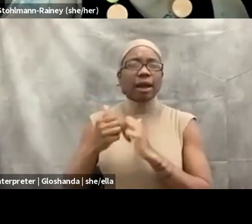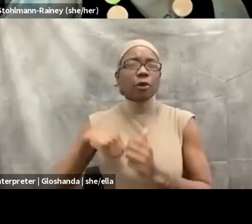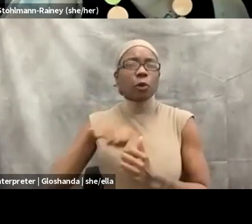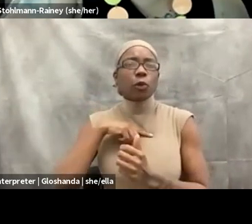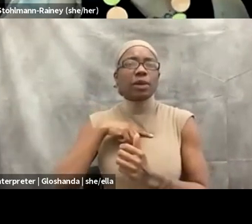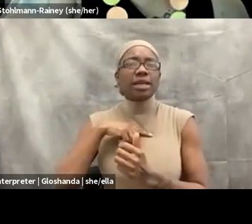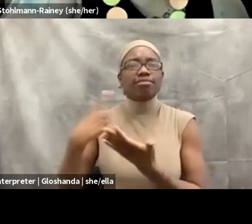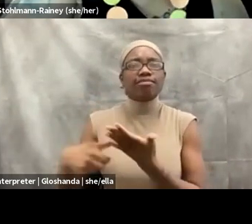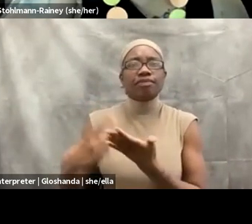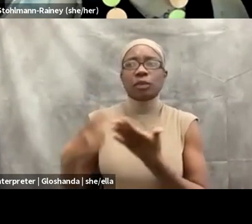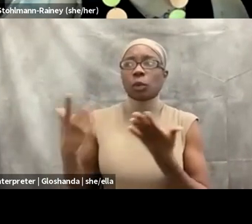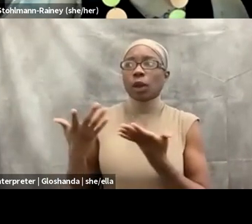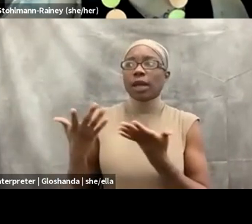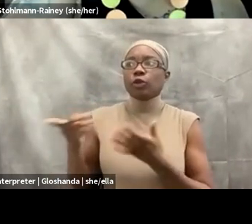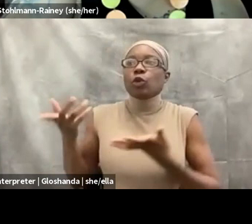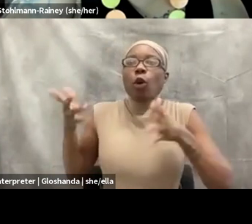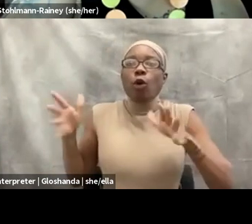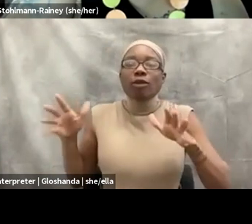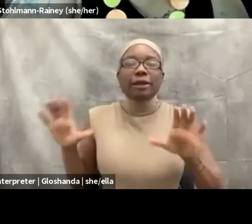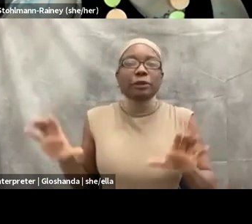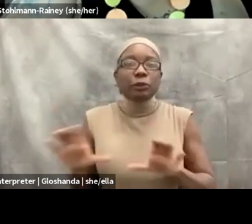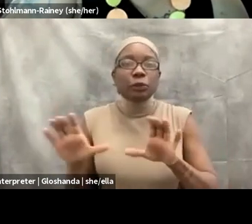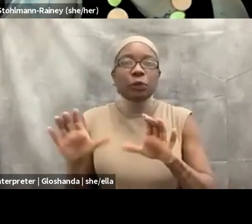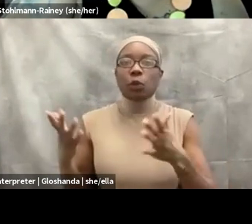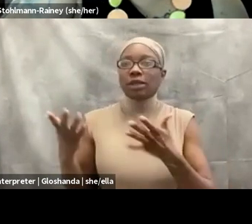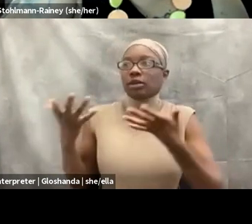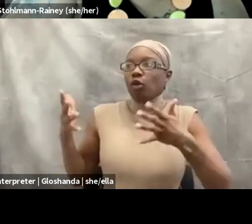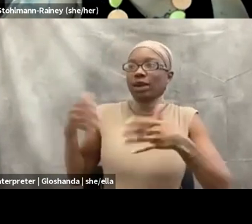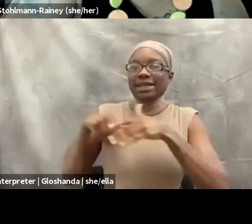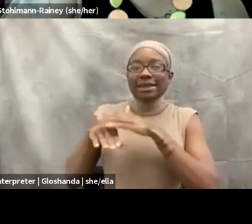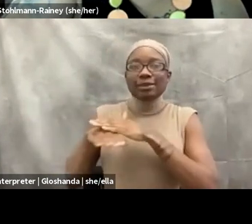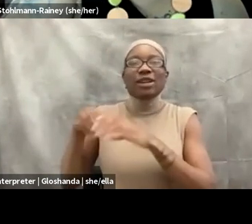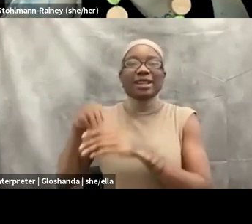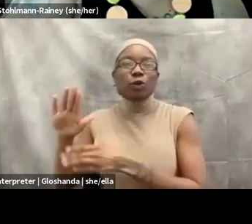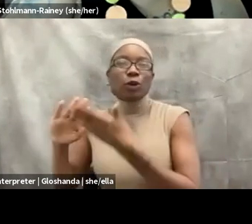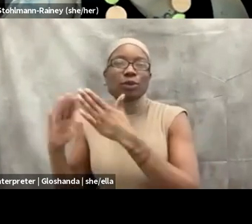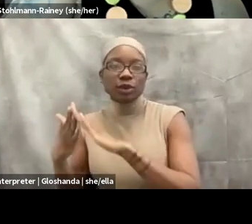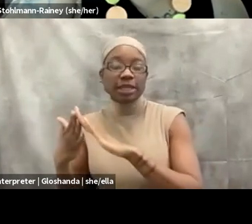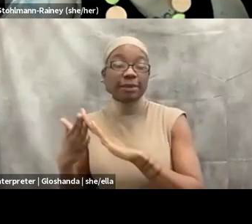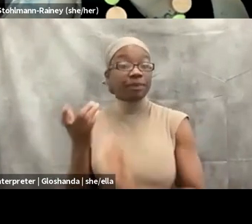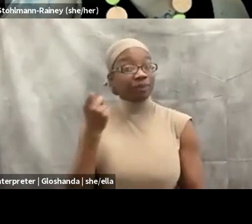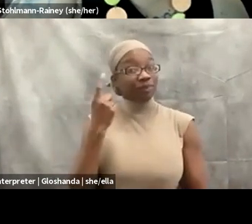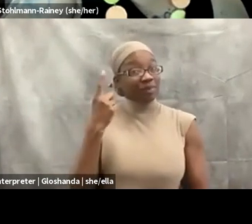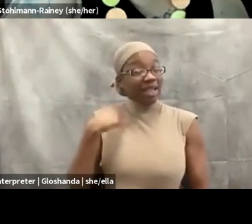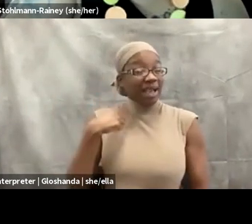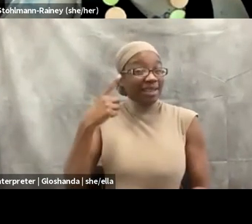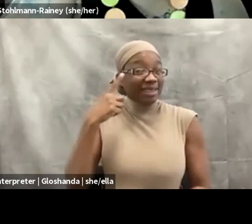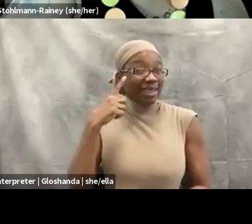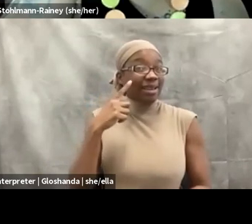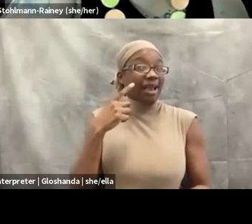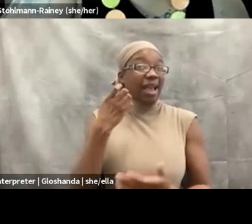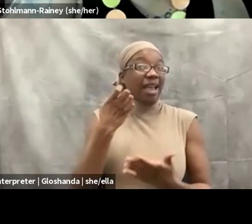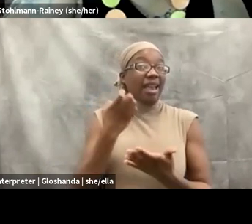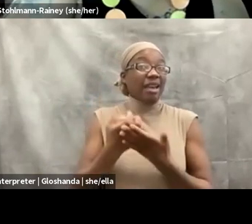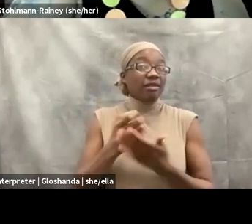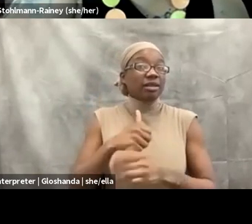to you in your community. But I think the danger with evidence-based models, in addition to them, just not being effective is that anytime